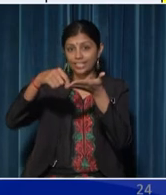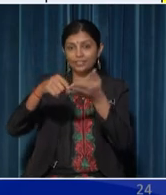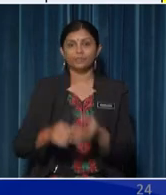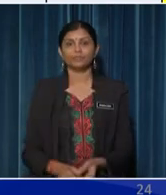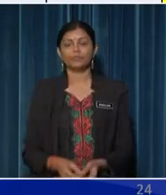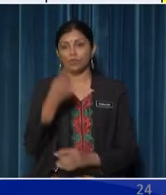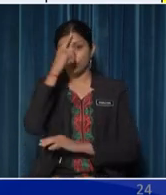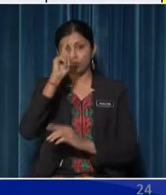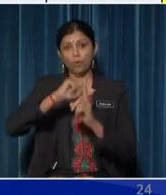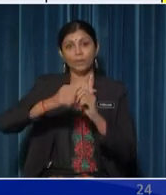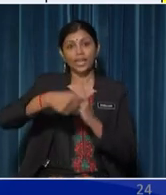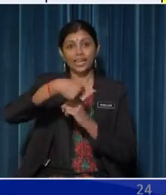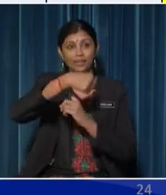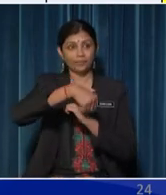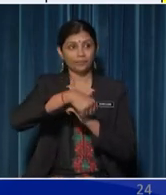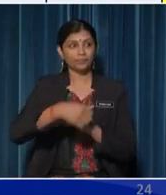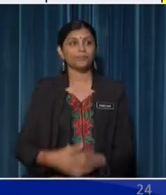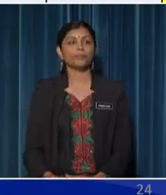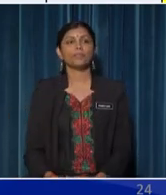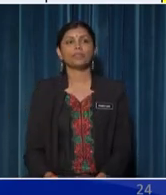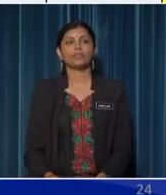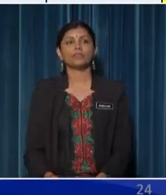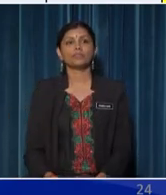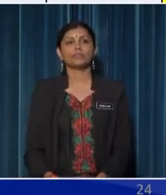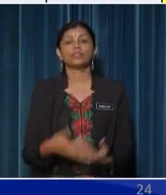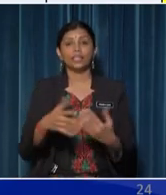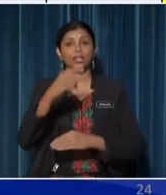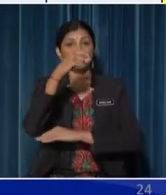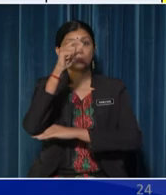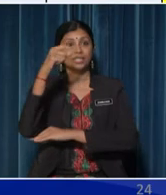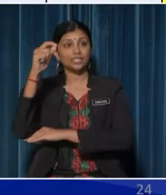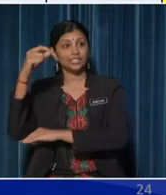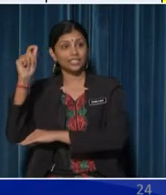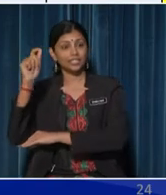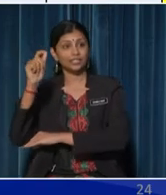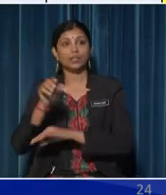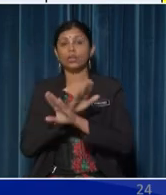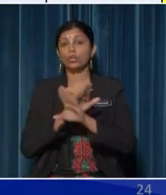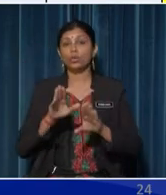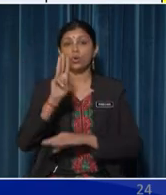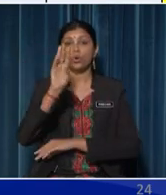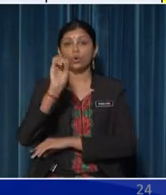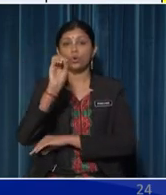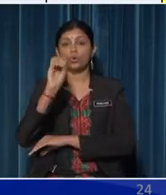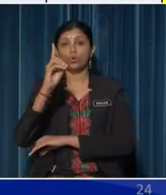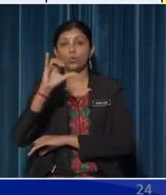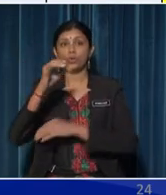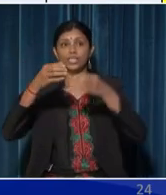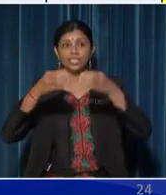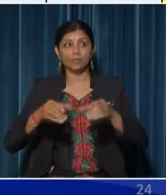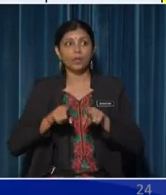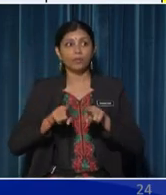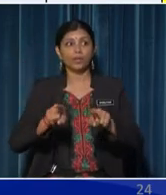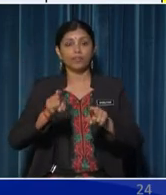first We will then tick in the column for non-woody stem, parallel